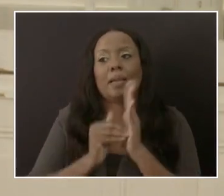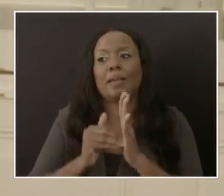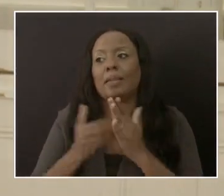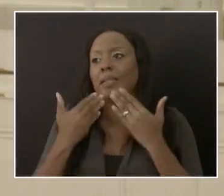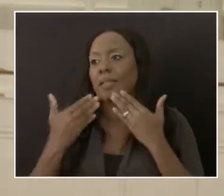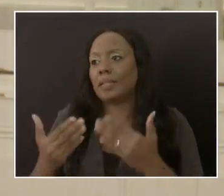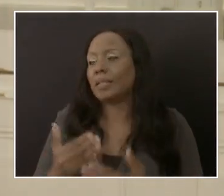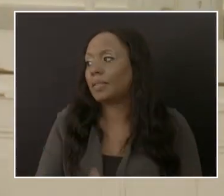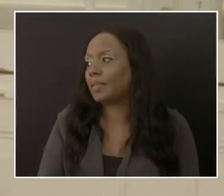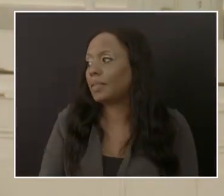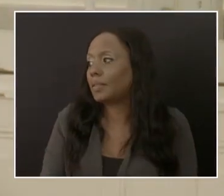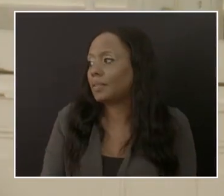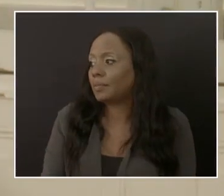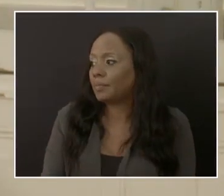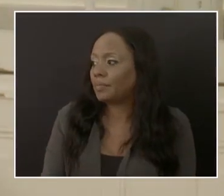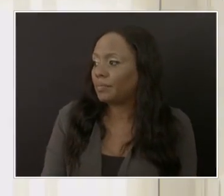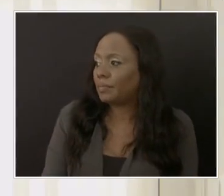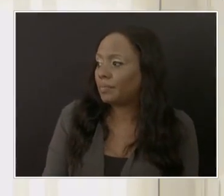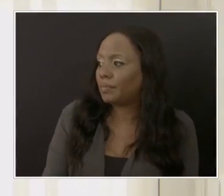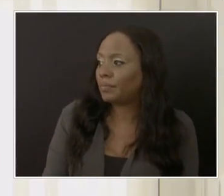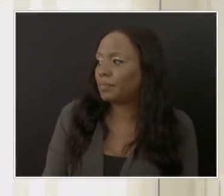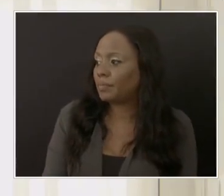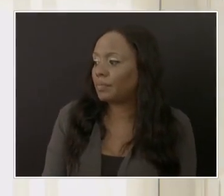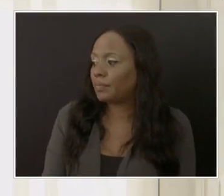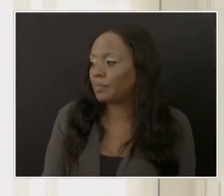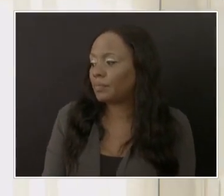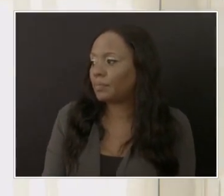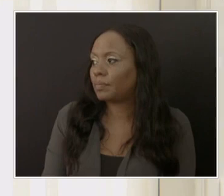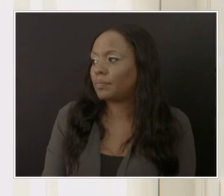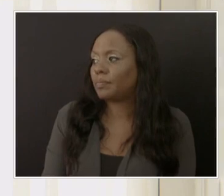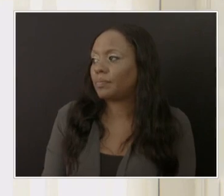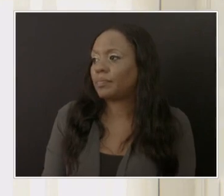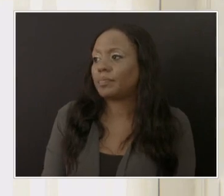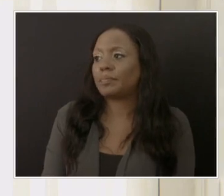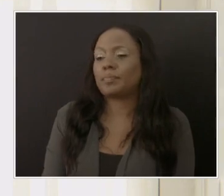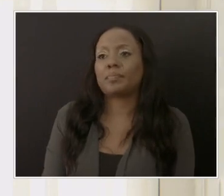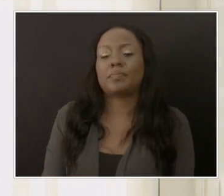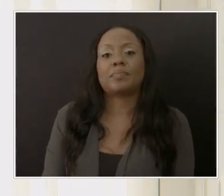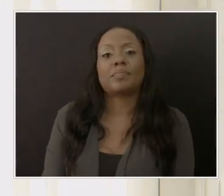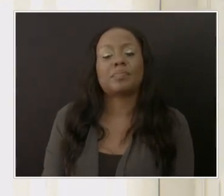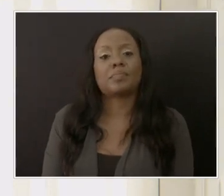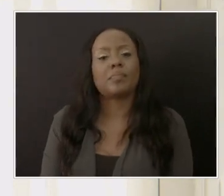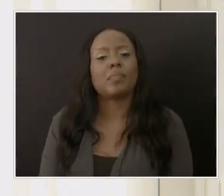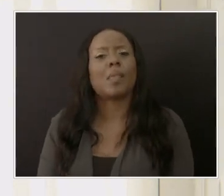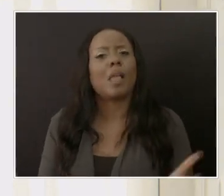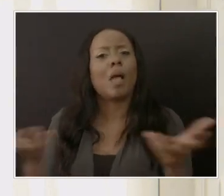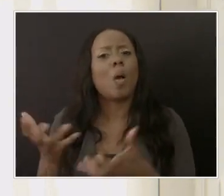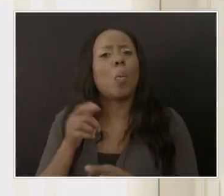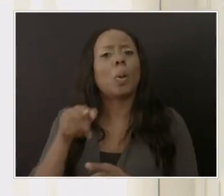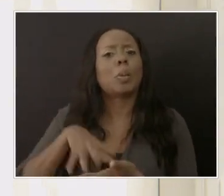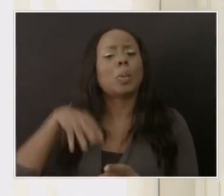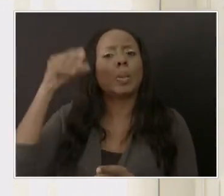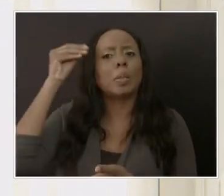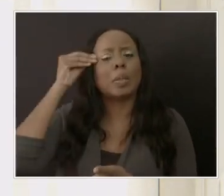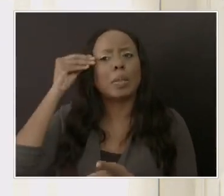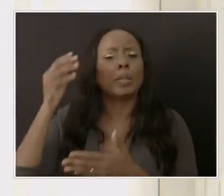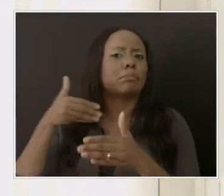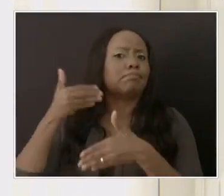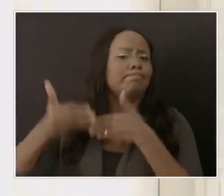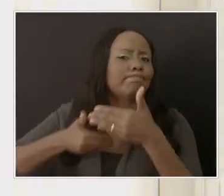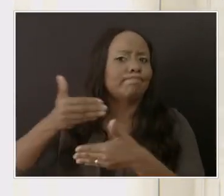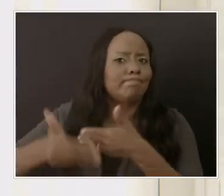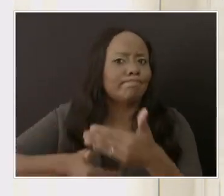What do you see as some of the significant lessons that we have learned over this period? And I believe that's a question that's relevant